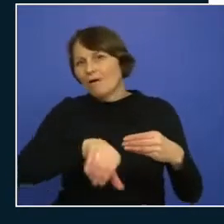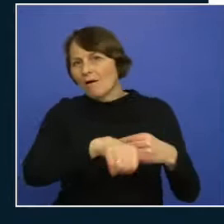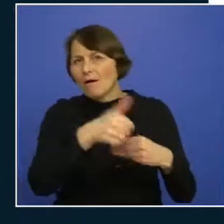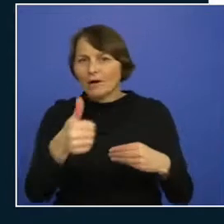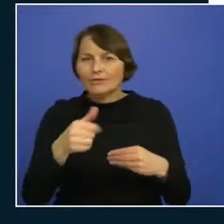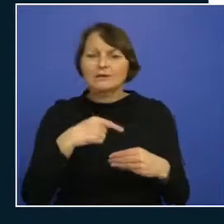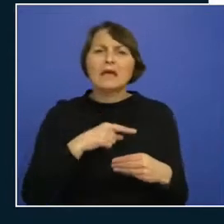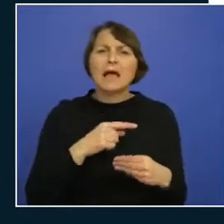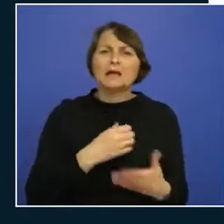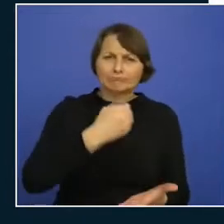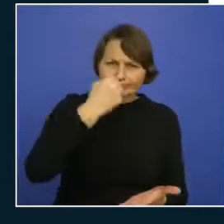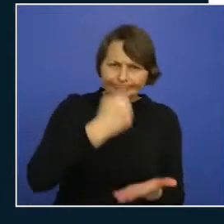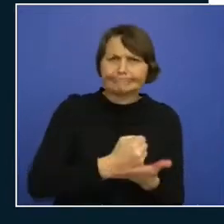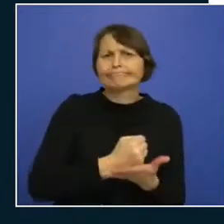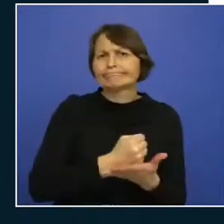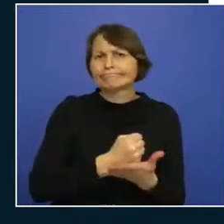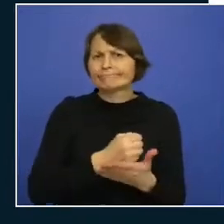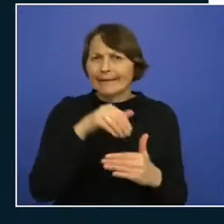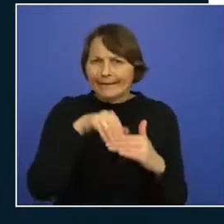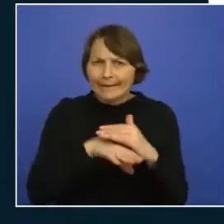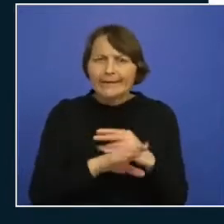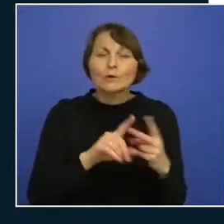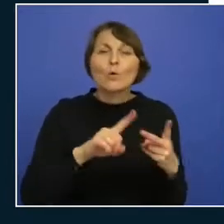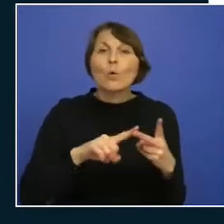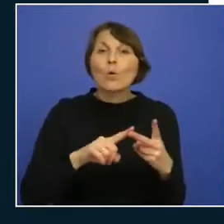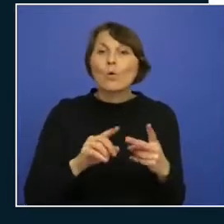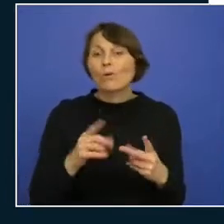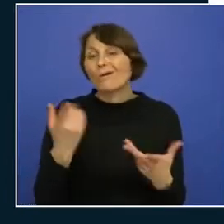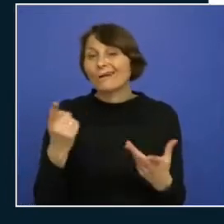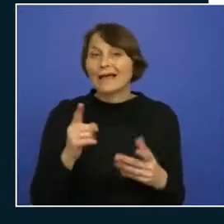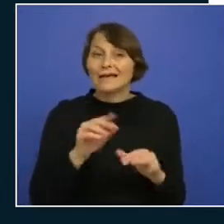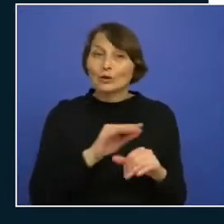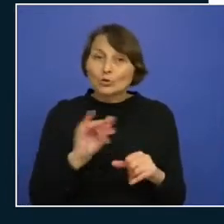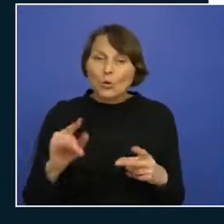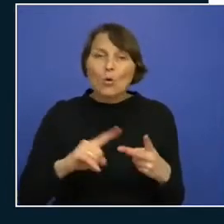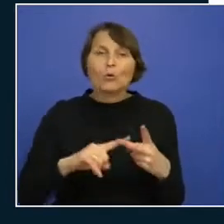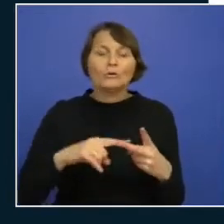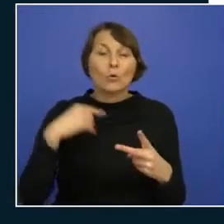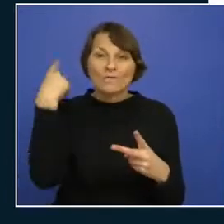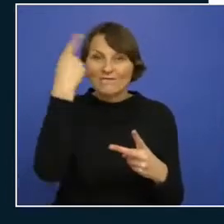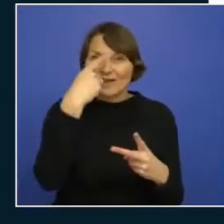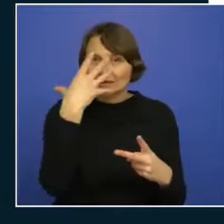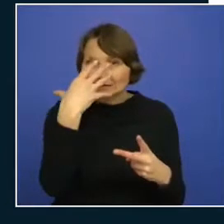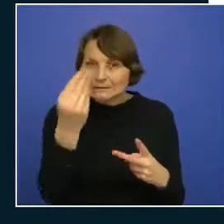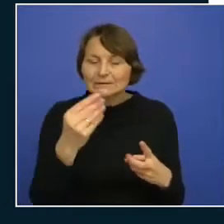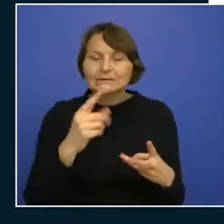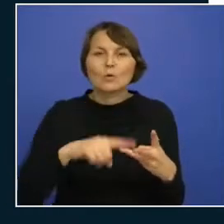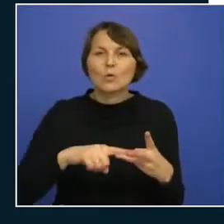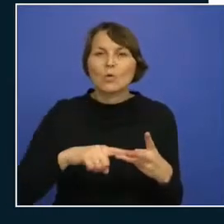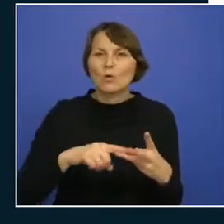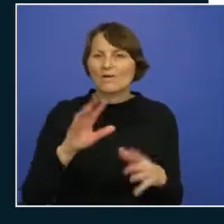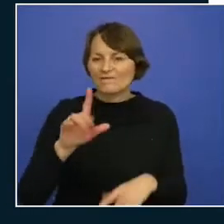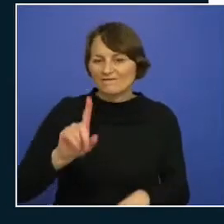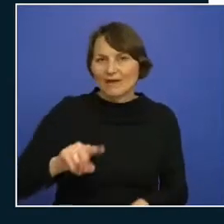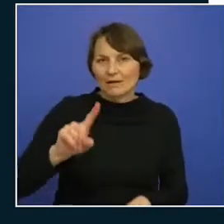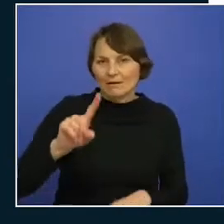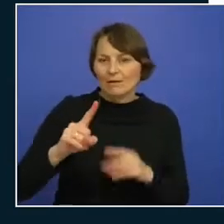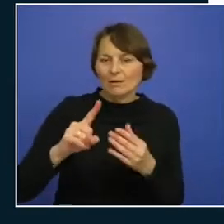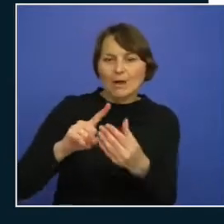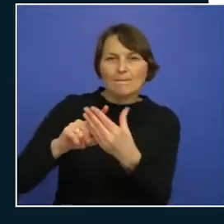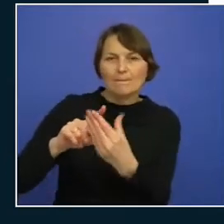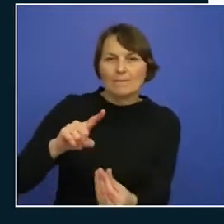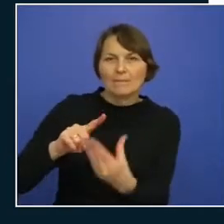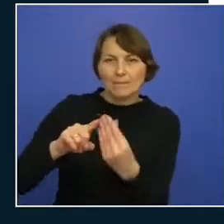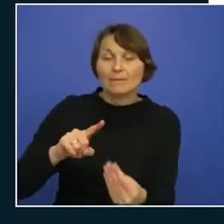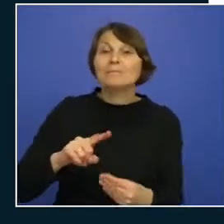in or providing a code finger or face scan and these requests are often handled through a